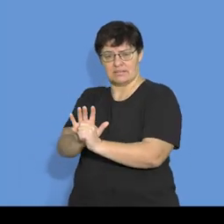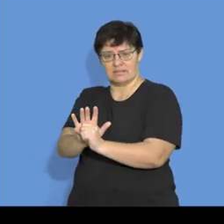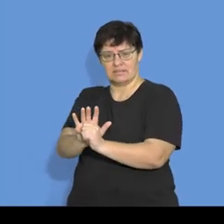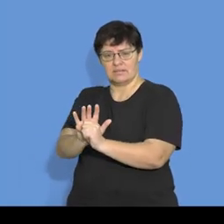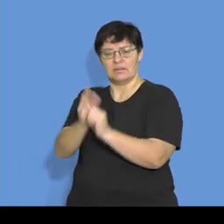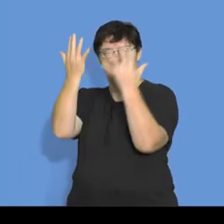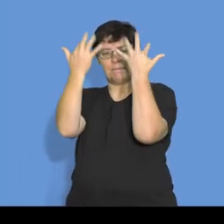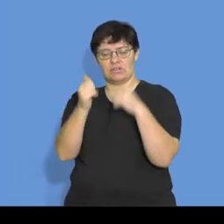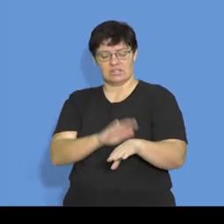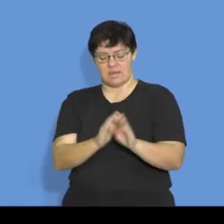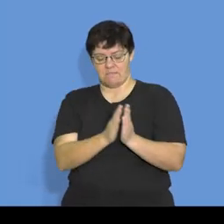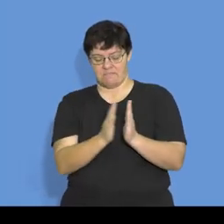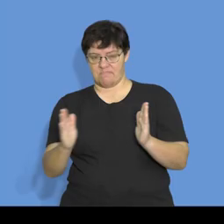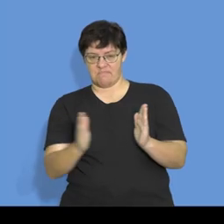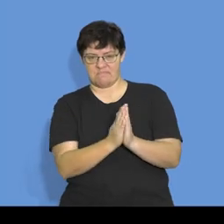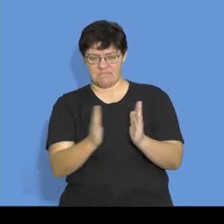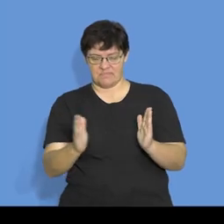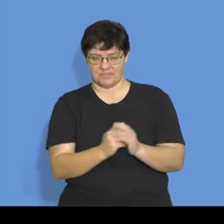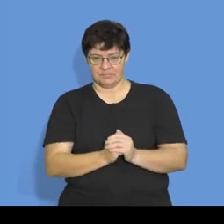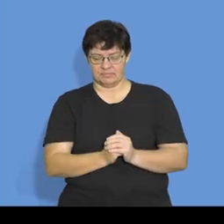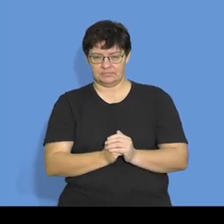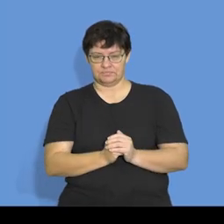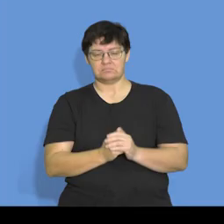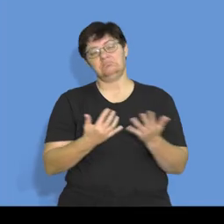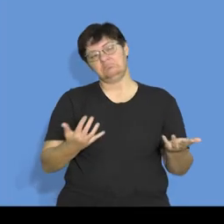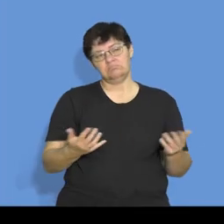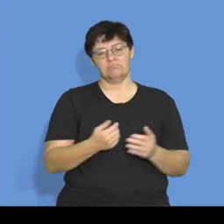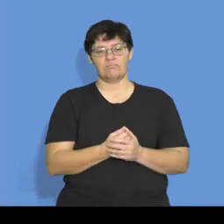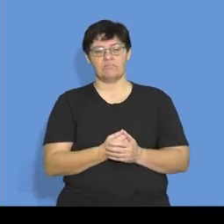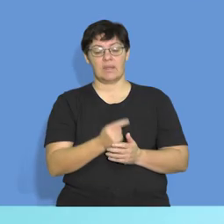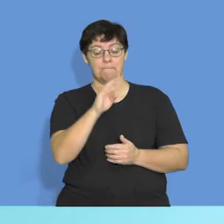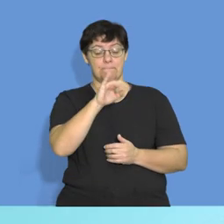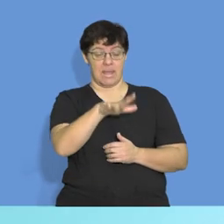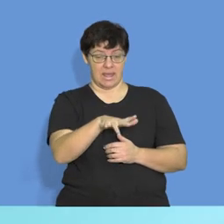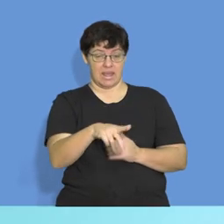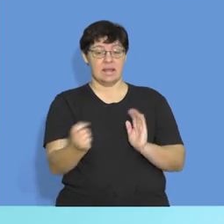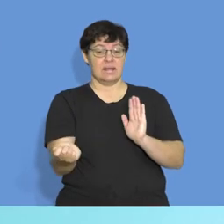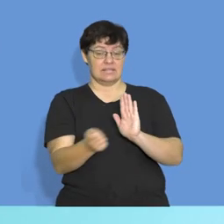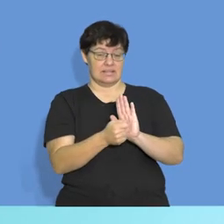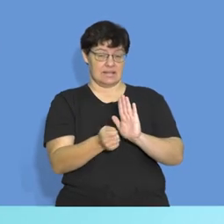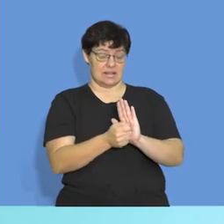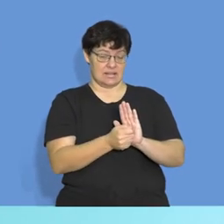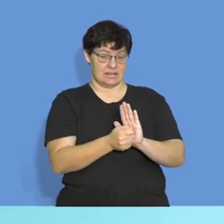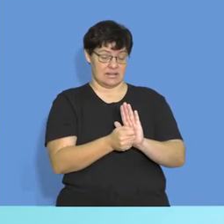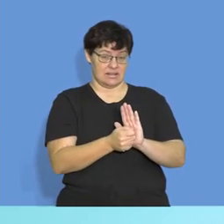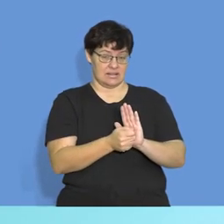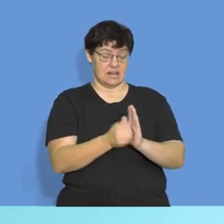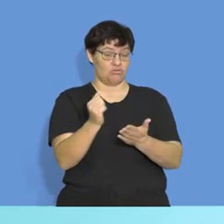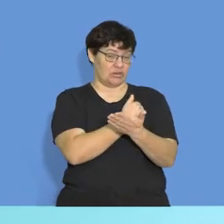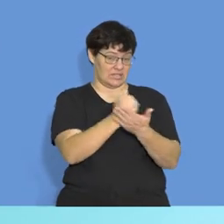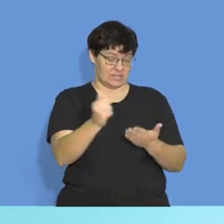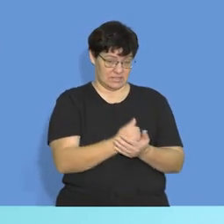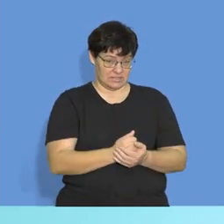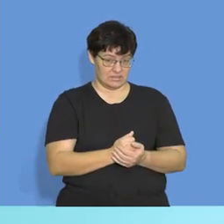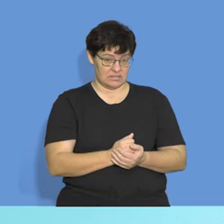budget period? So if I sold for credit in May, some of the debt, the 50% of the debtors